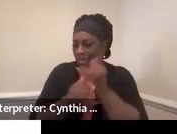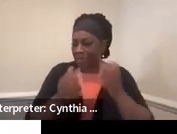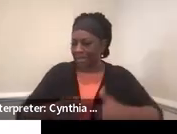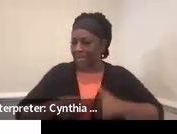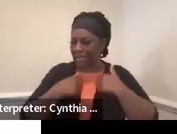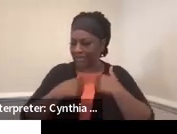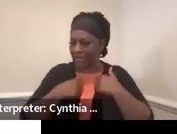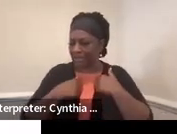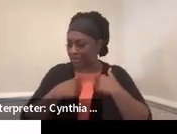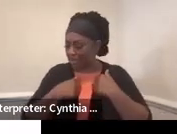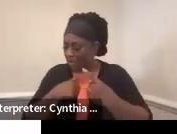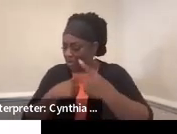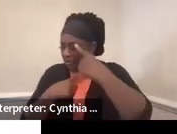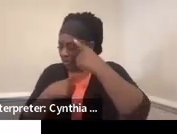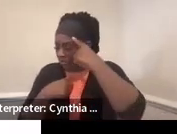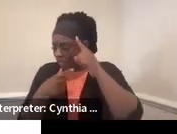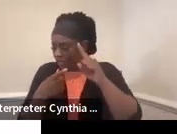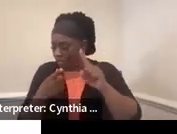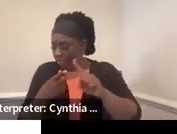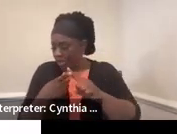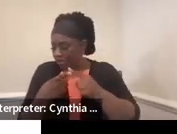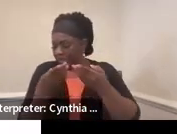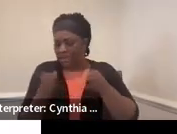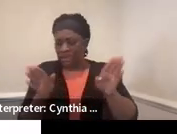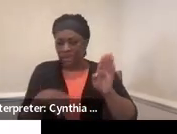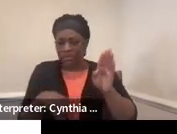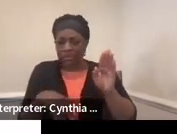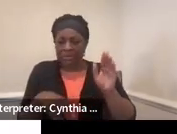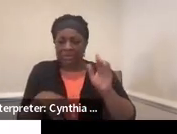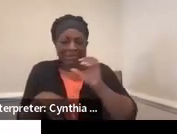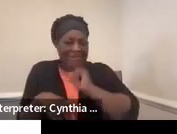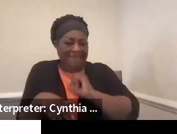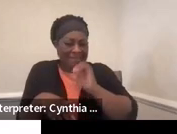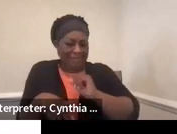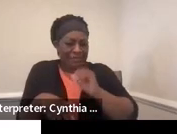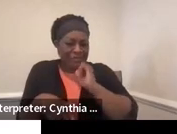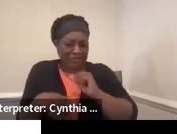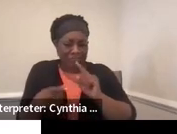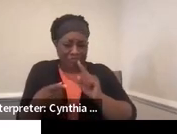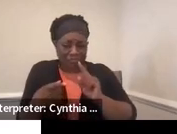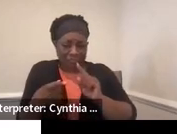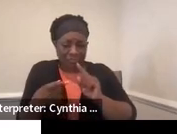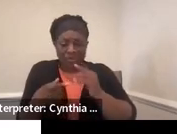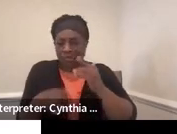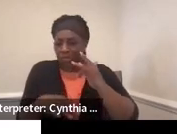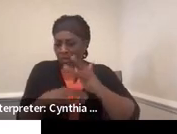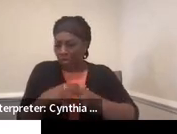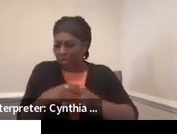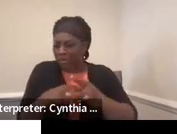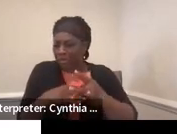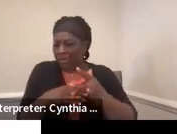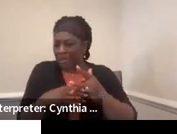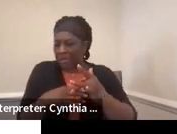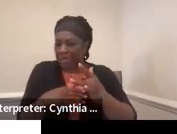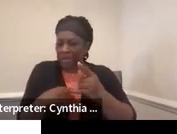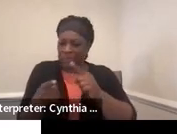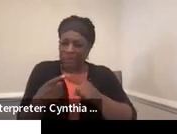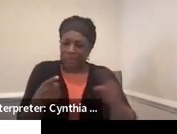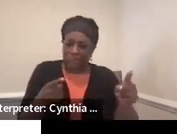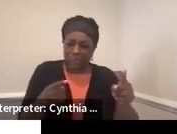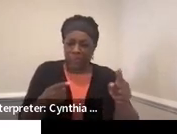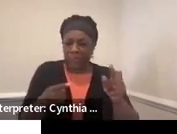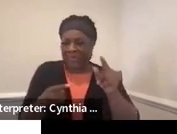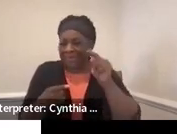know, if you think about it, you know, there's a general age in, you know, early to mid teenage